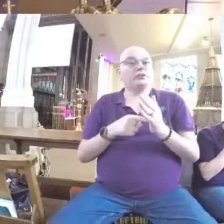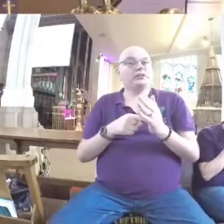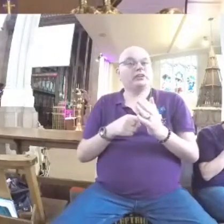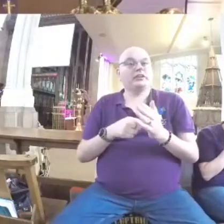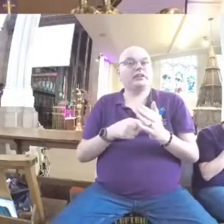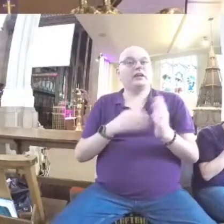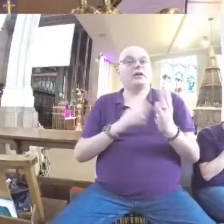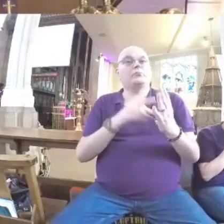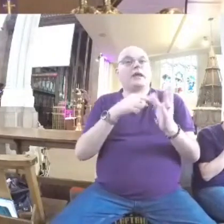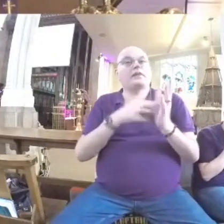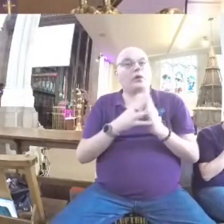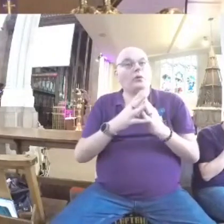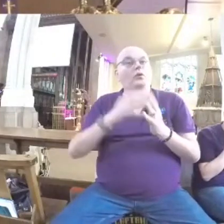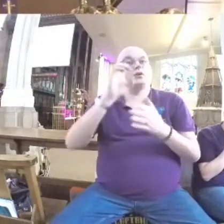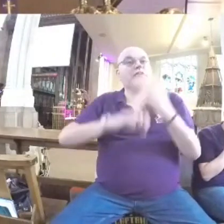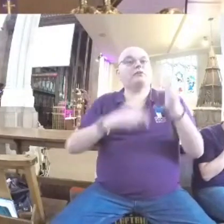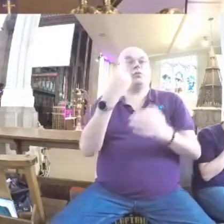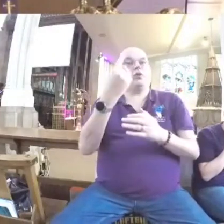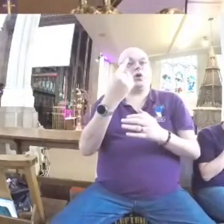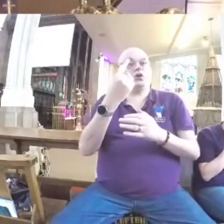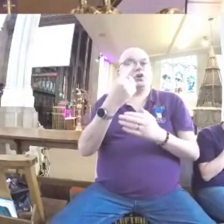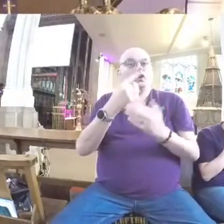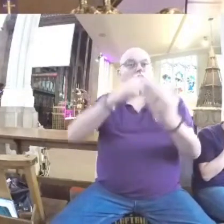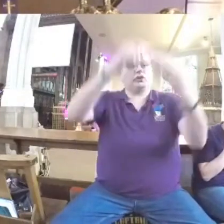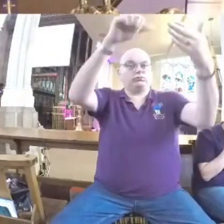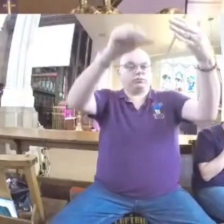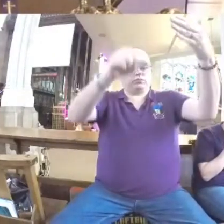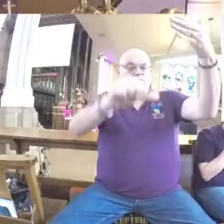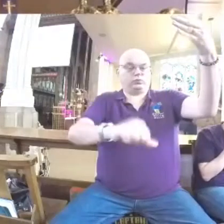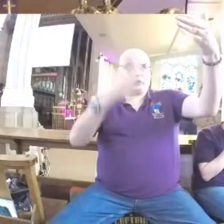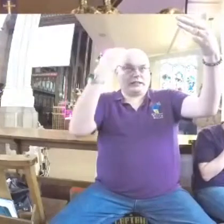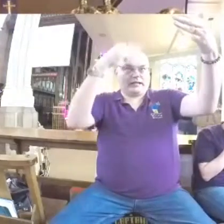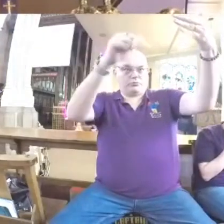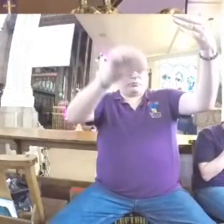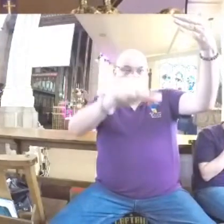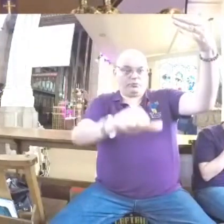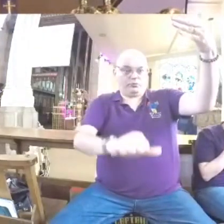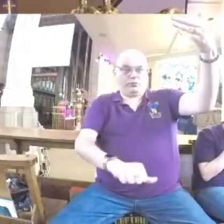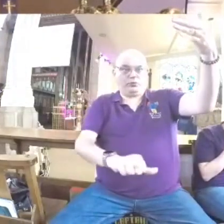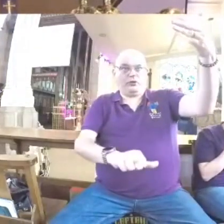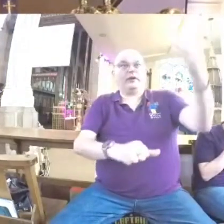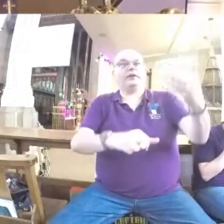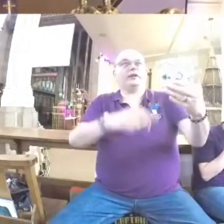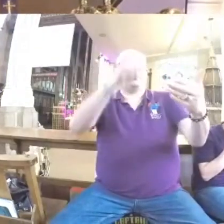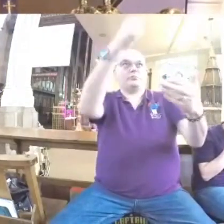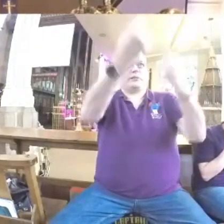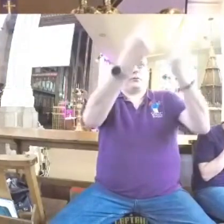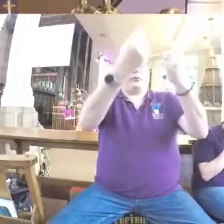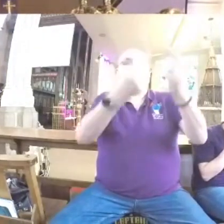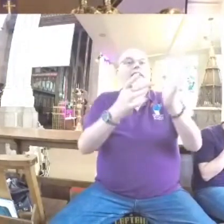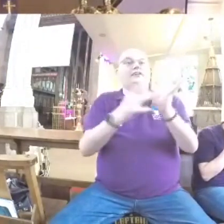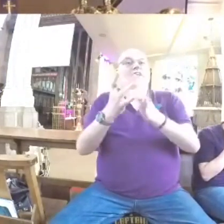trace the ancestry of Jesus back to the patriarch Abraham. Not surprisingly, Jesus' genealogy is an